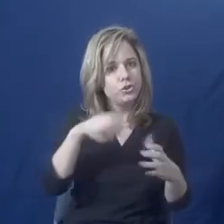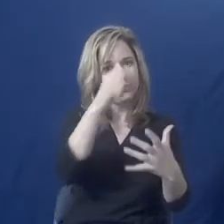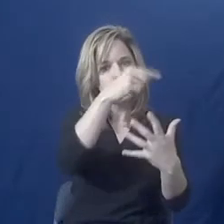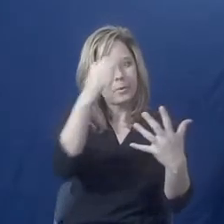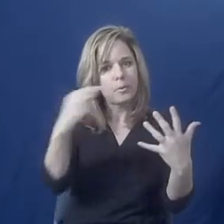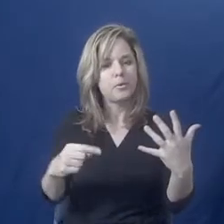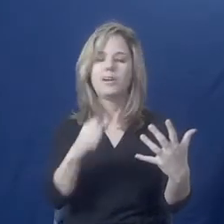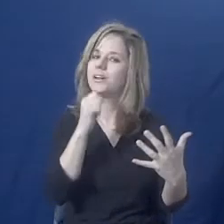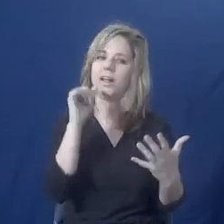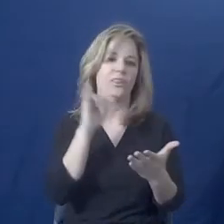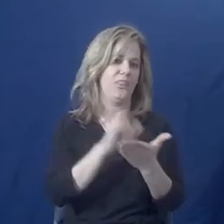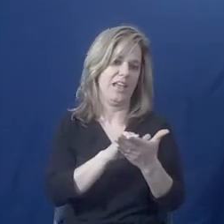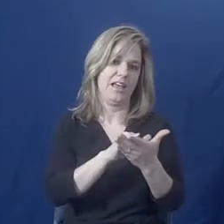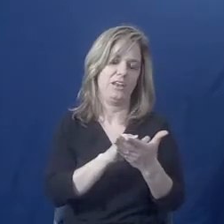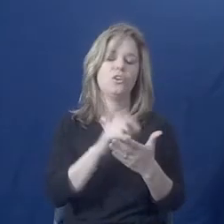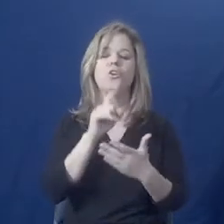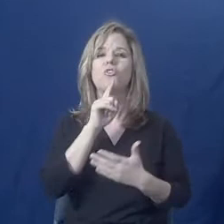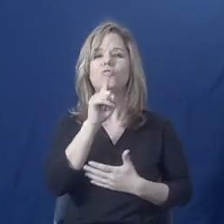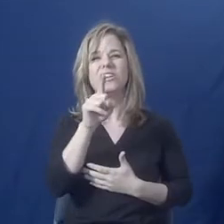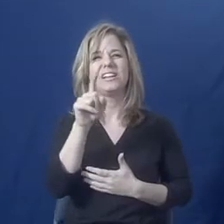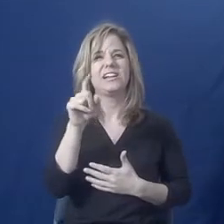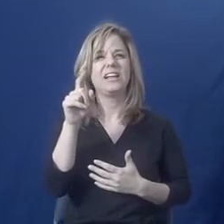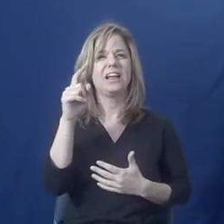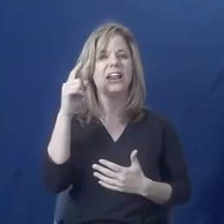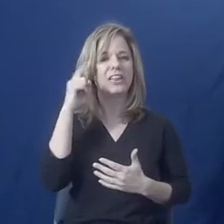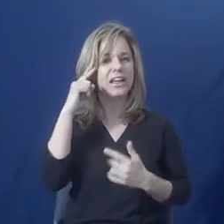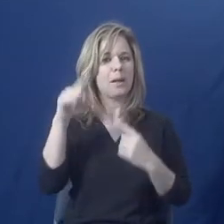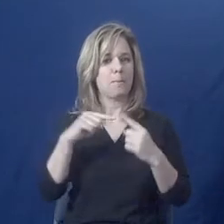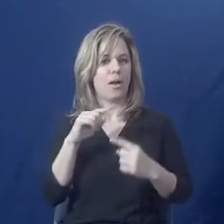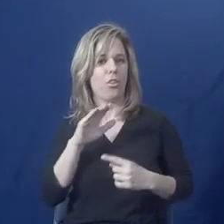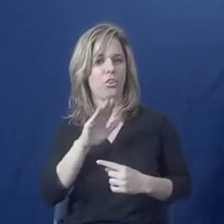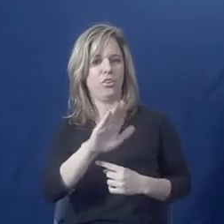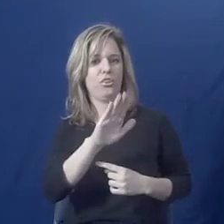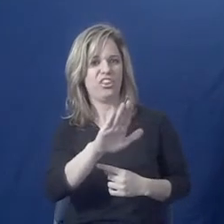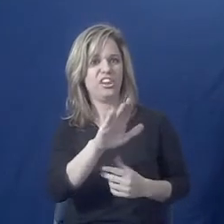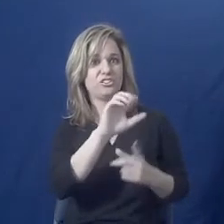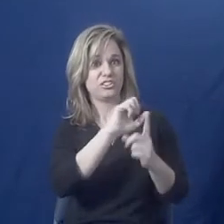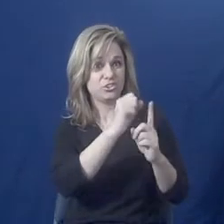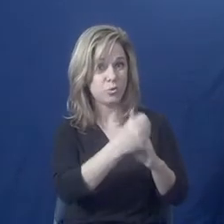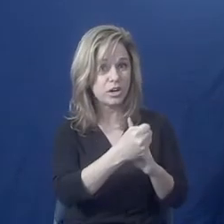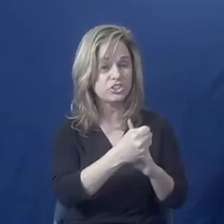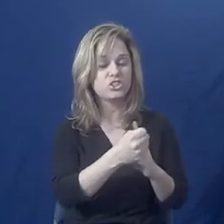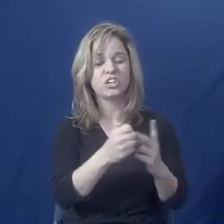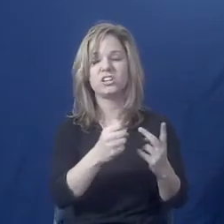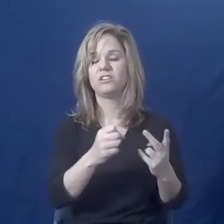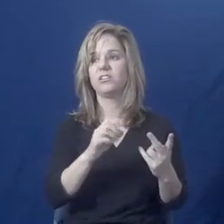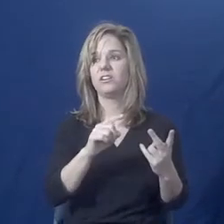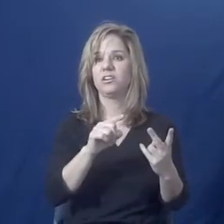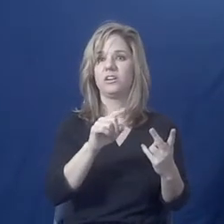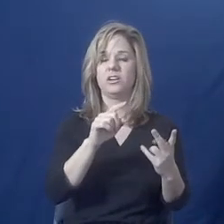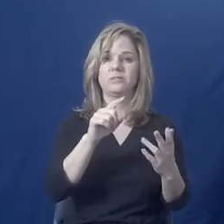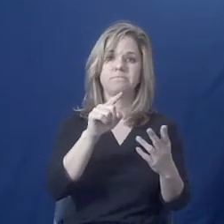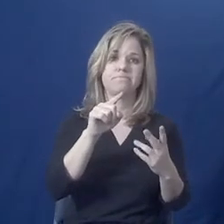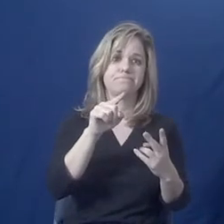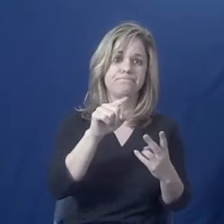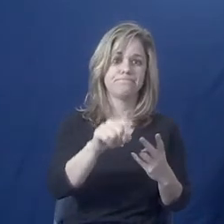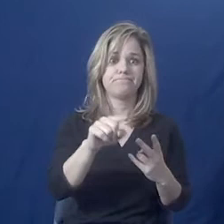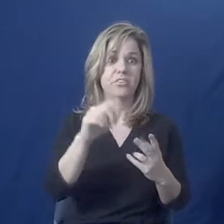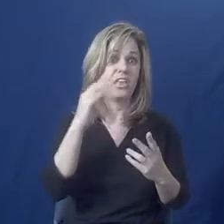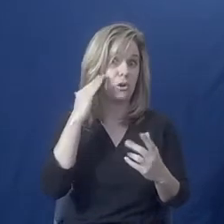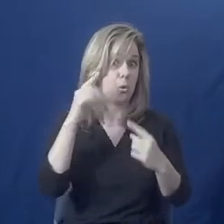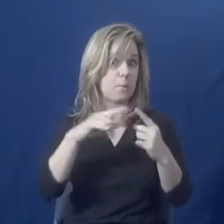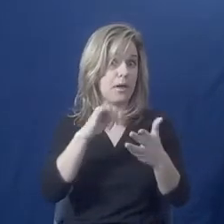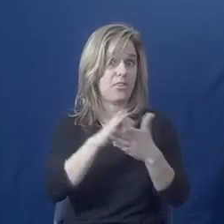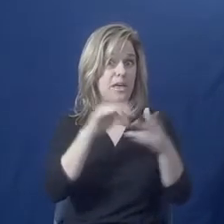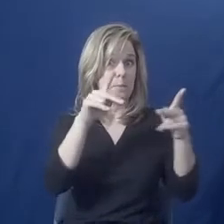But it should be to take into account what the survivors situation is and what they know about the